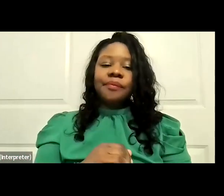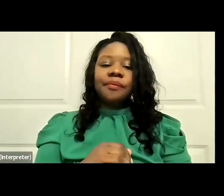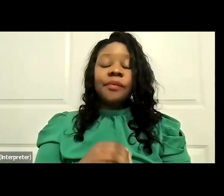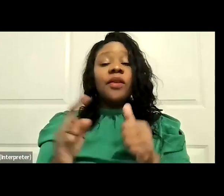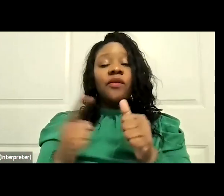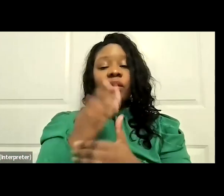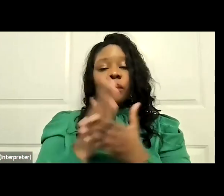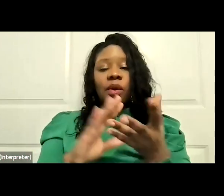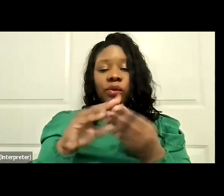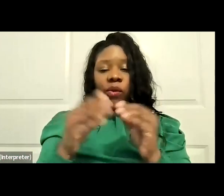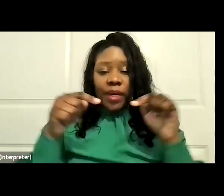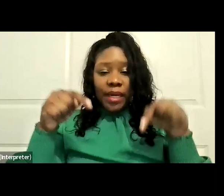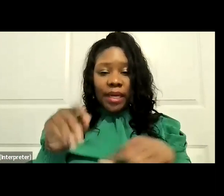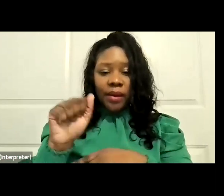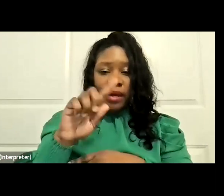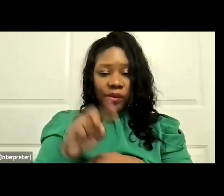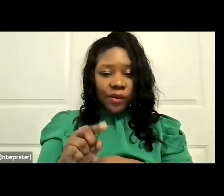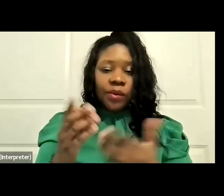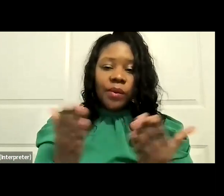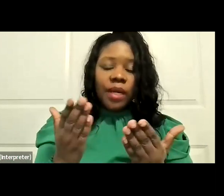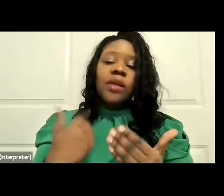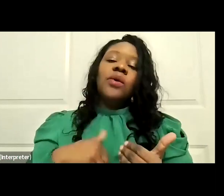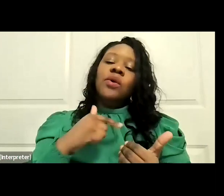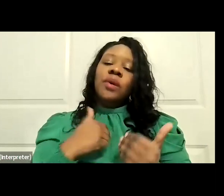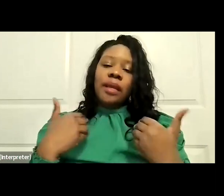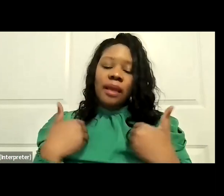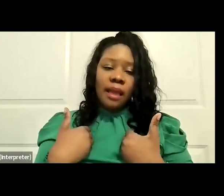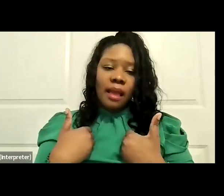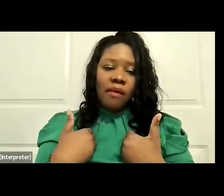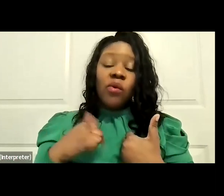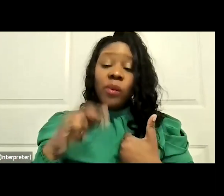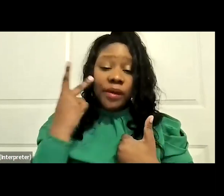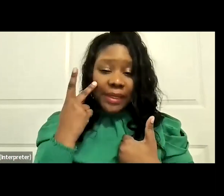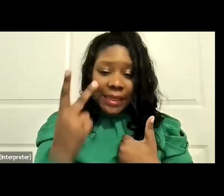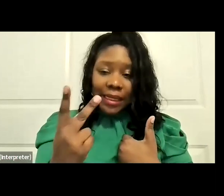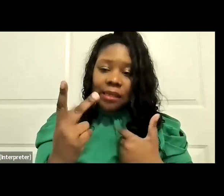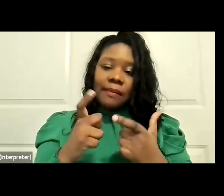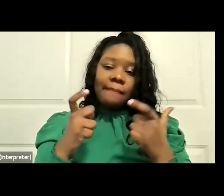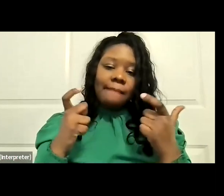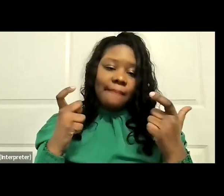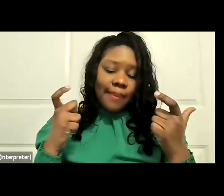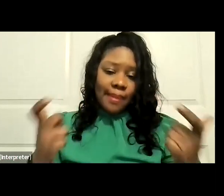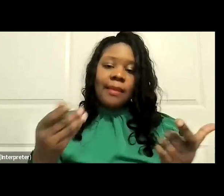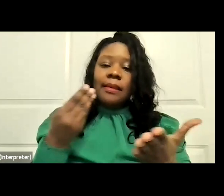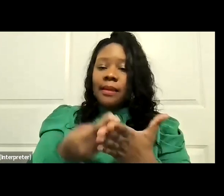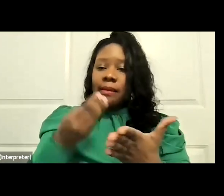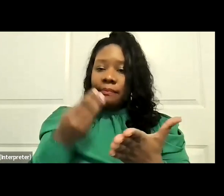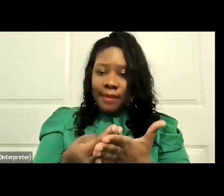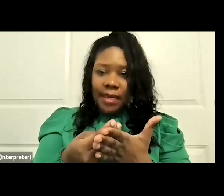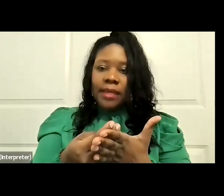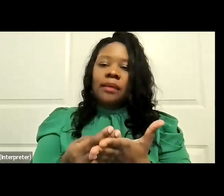story here in Arizona is that we have seen an incredible amount of money spent on the elections.